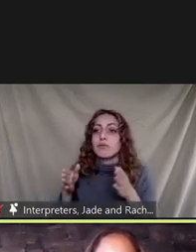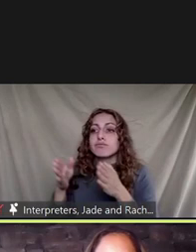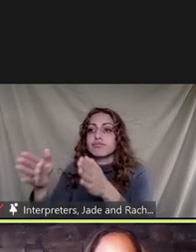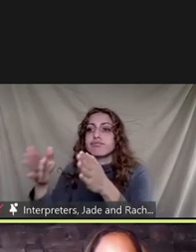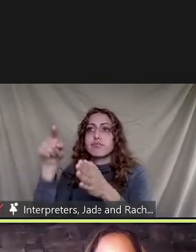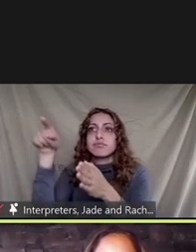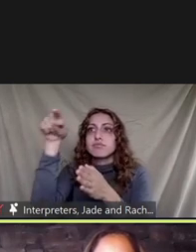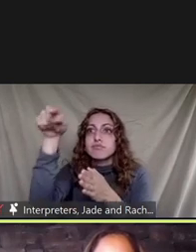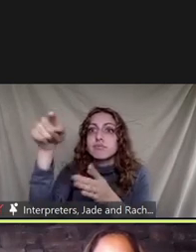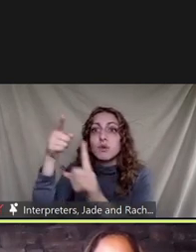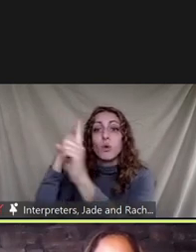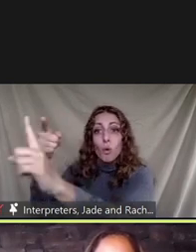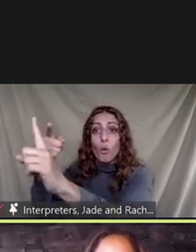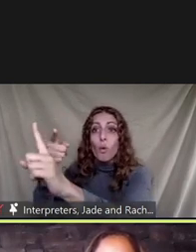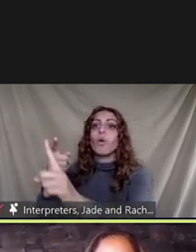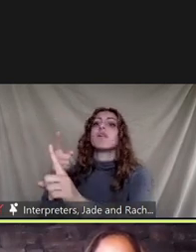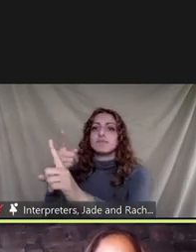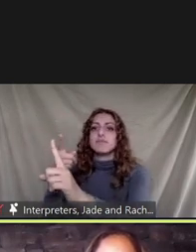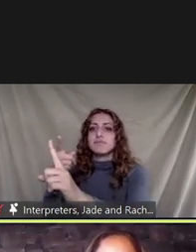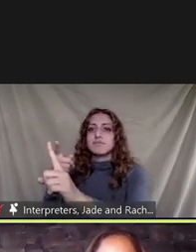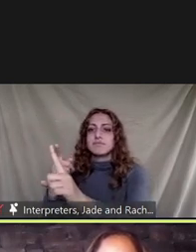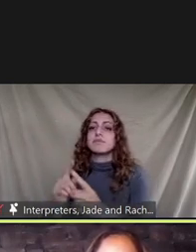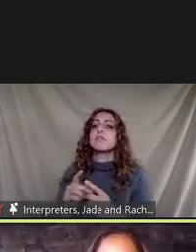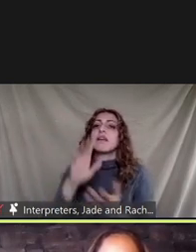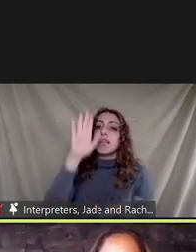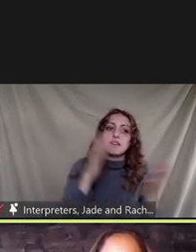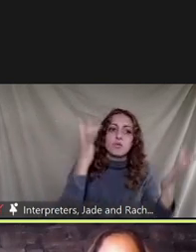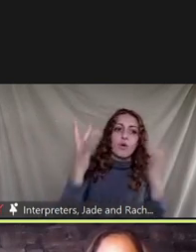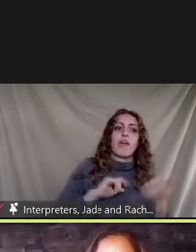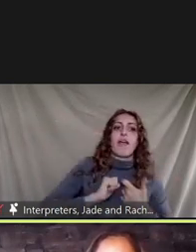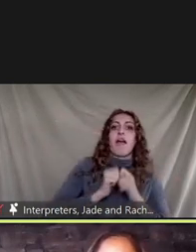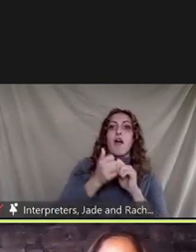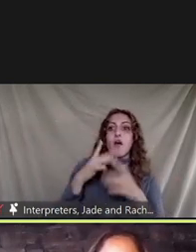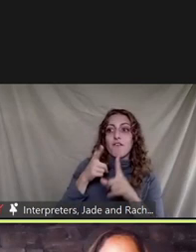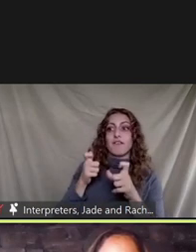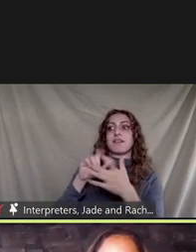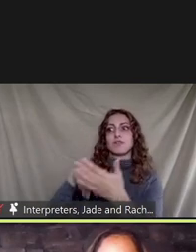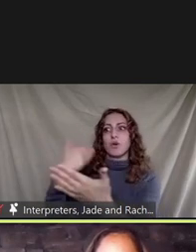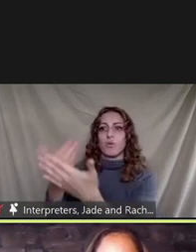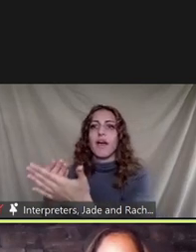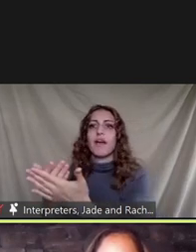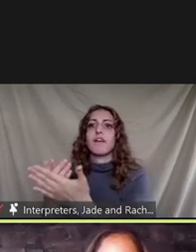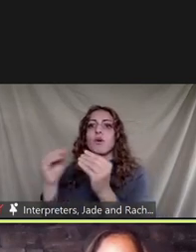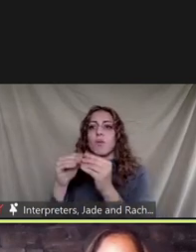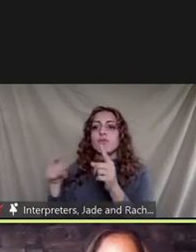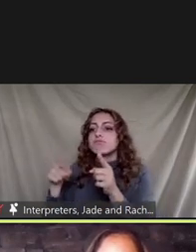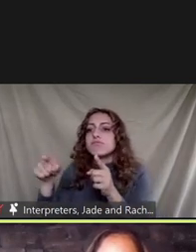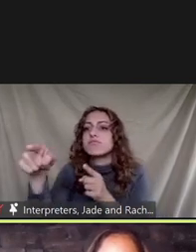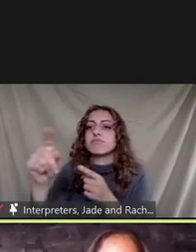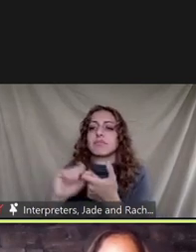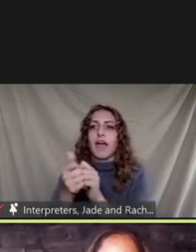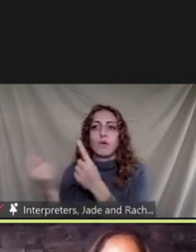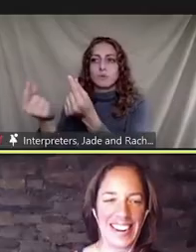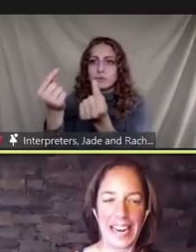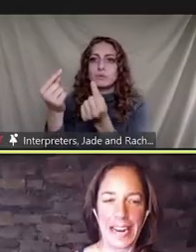and maybe worry a little bit less about how fast we can get there and with that i'm happy to participate in the discussion and take any